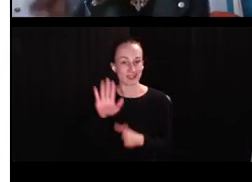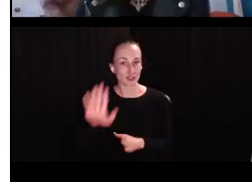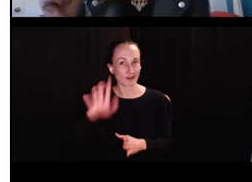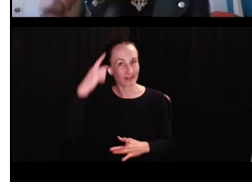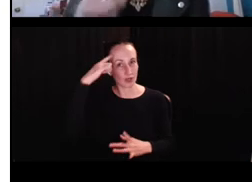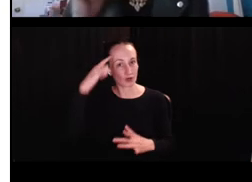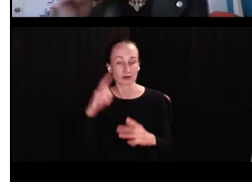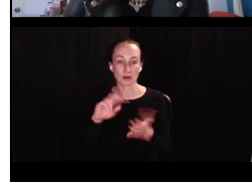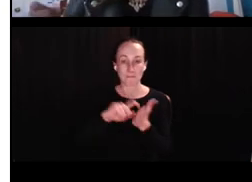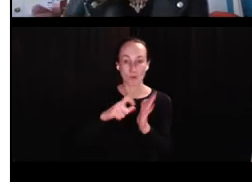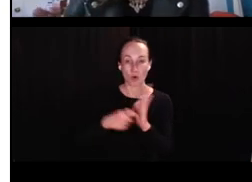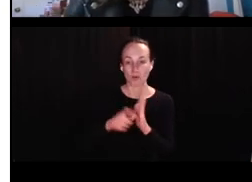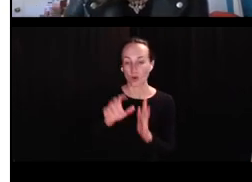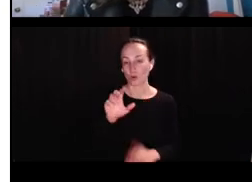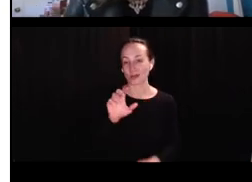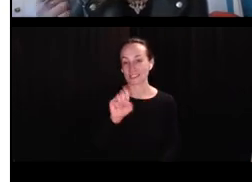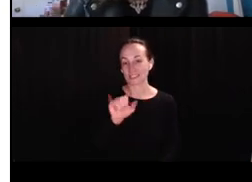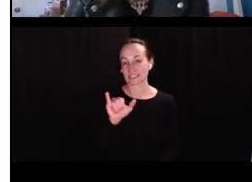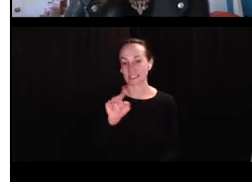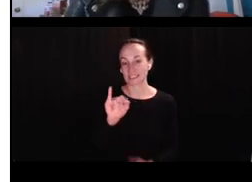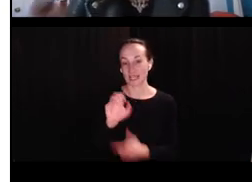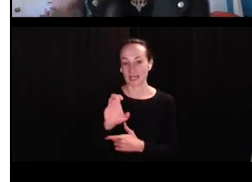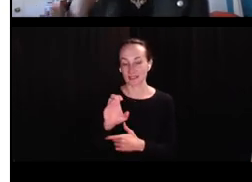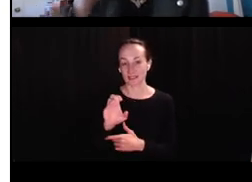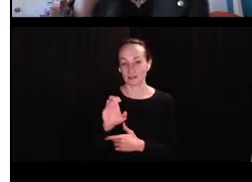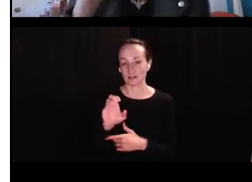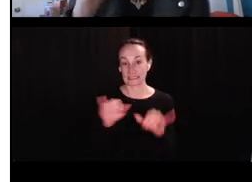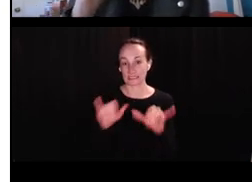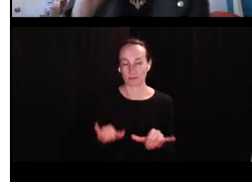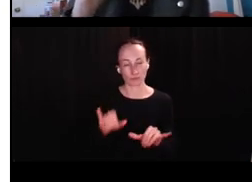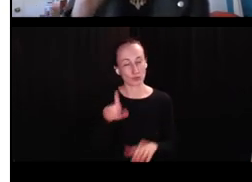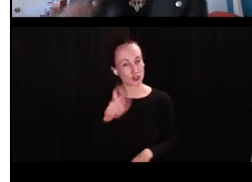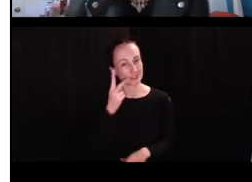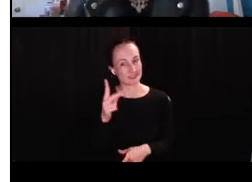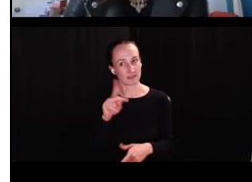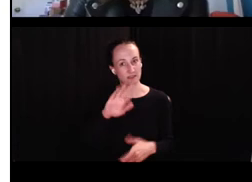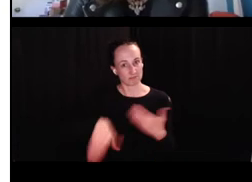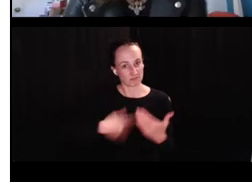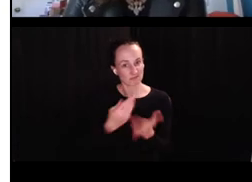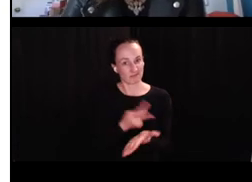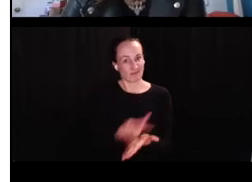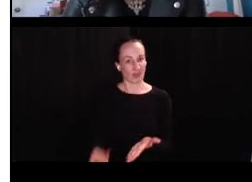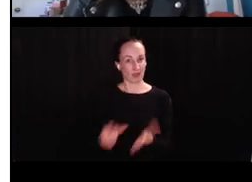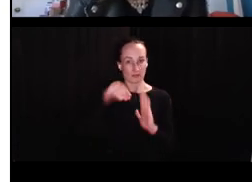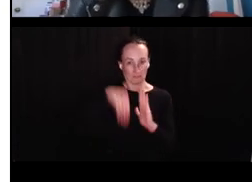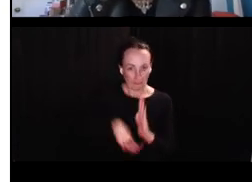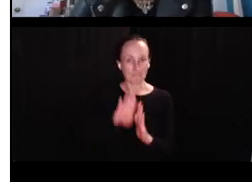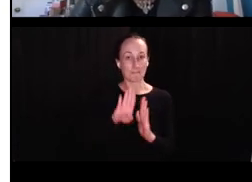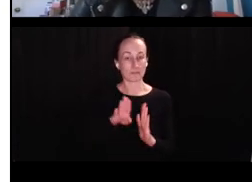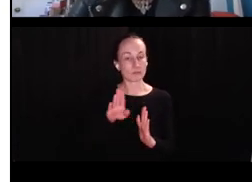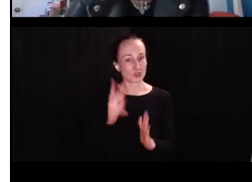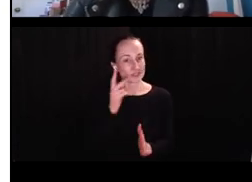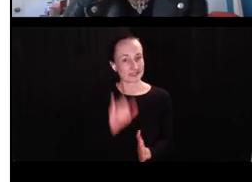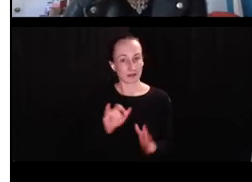reorganization of the morphosyntactic system, shouldn't we see, um, system-wide failure? But we don't see that.